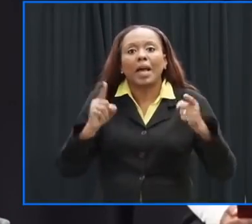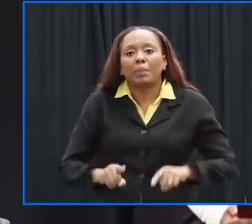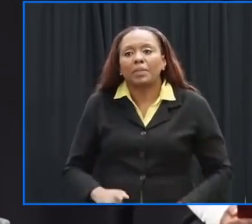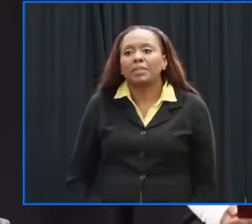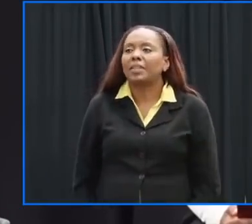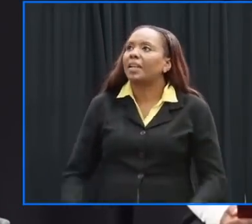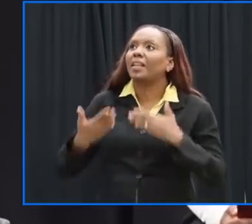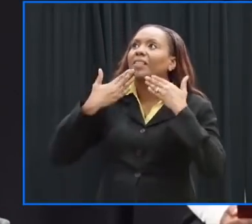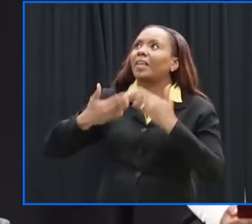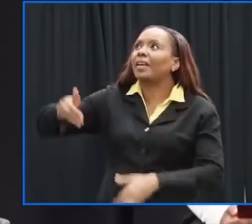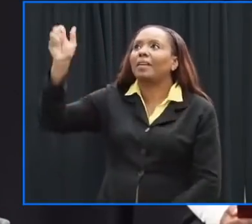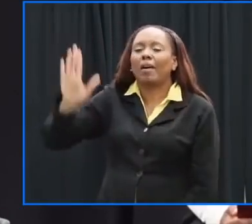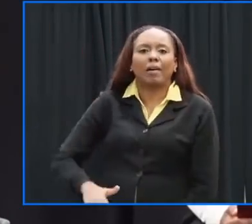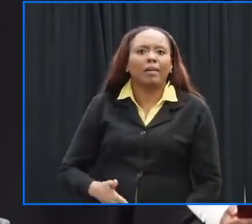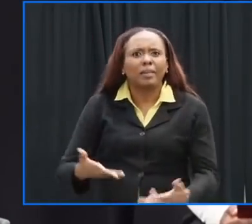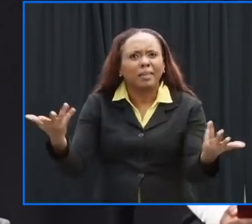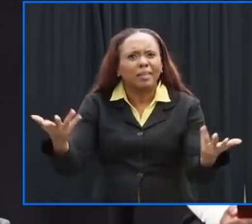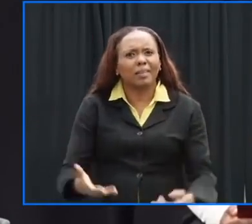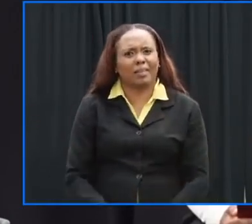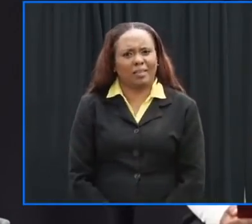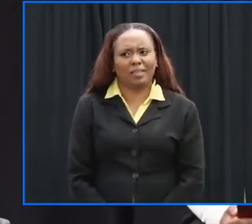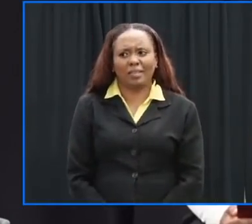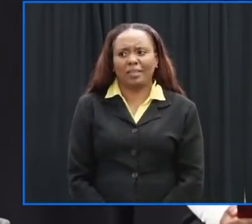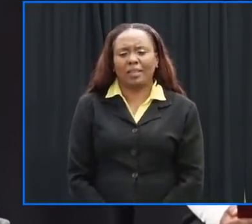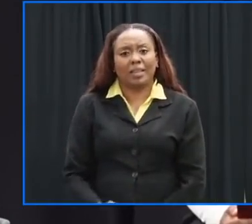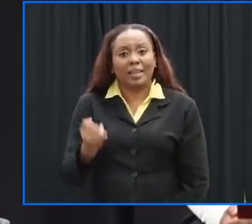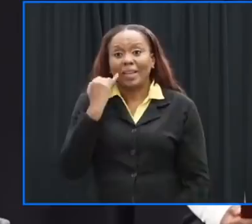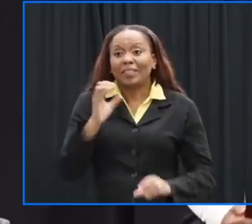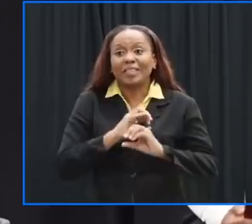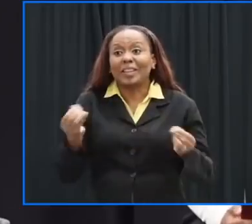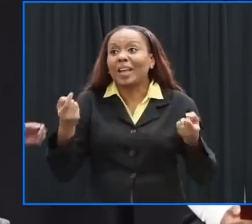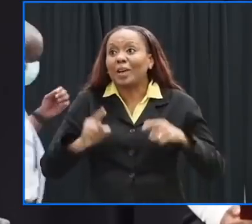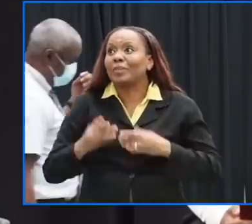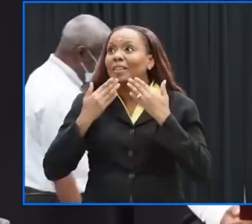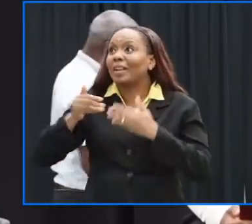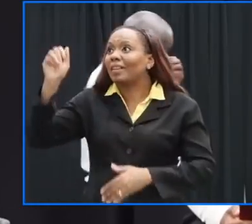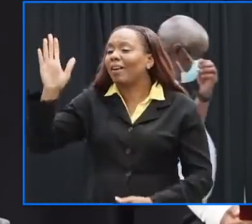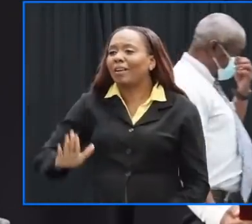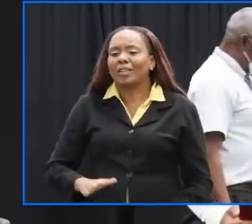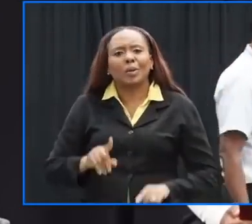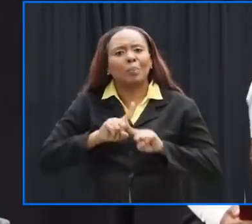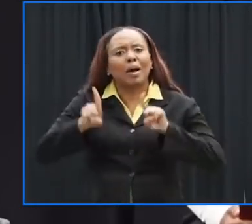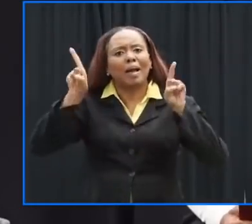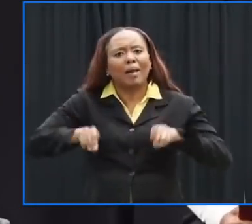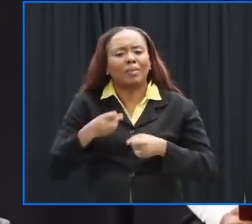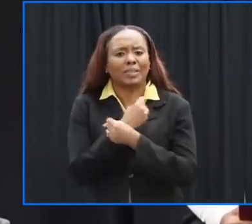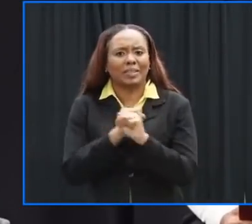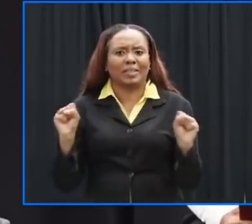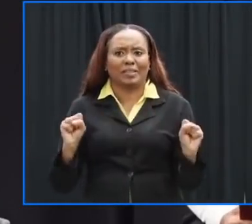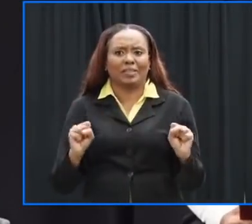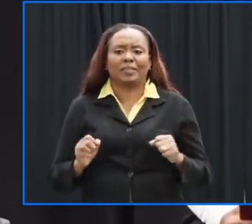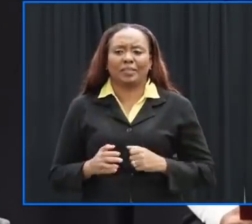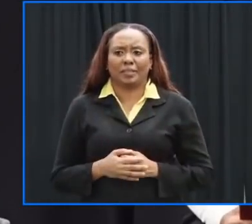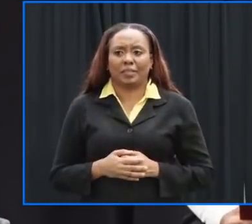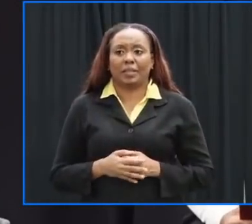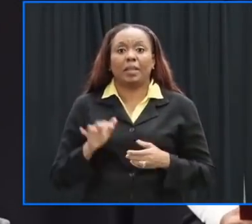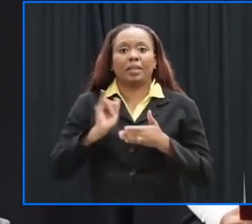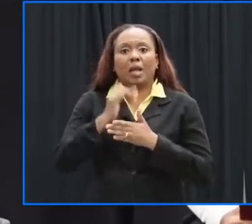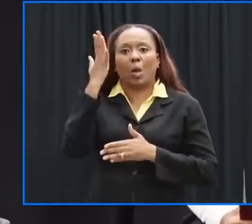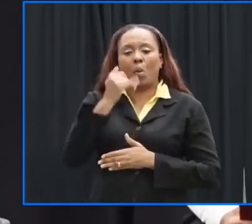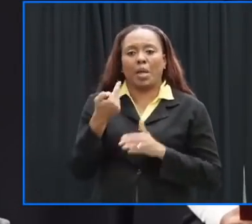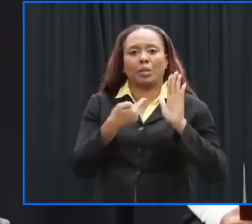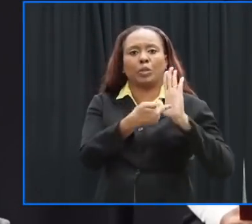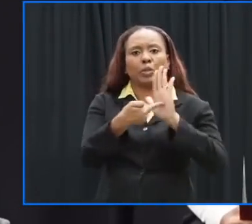and i am here to say to you and that is why i supported mr best showing the um the visuals